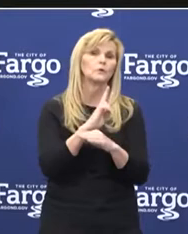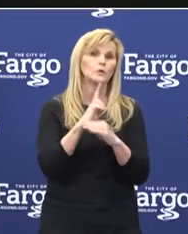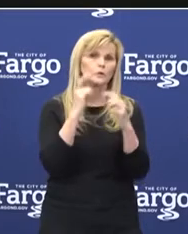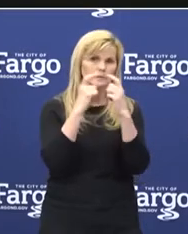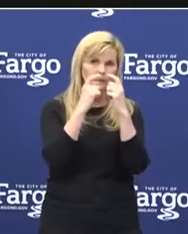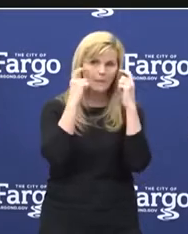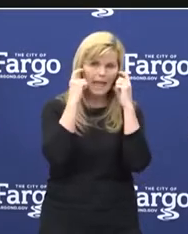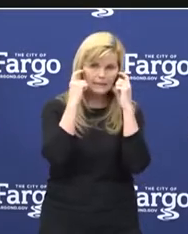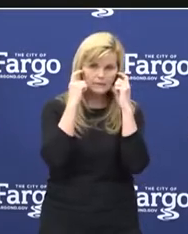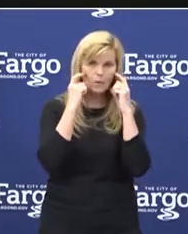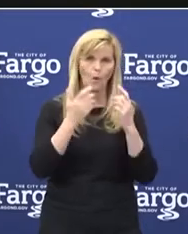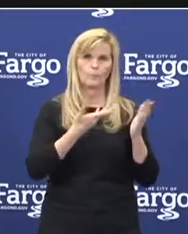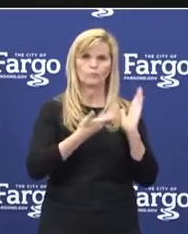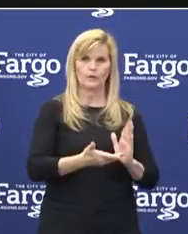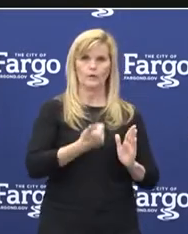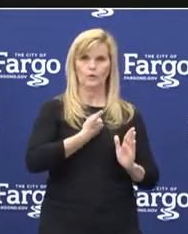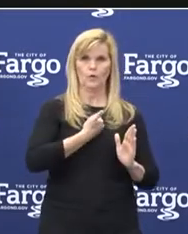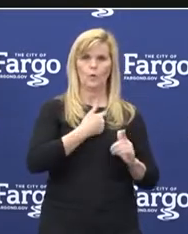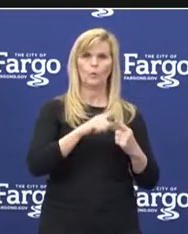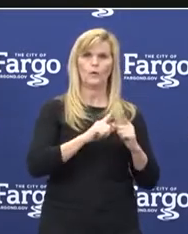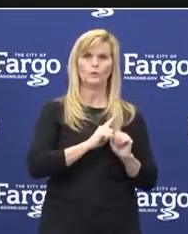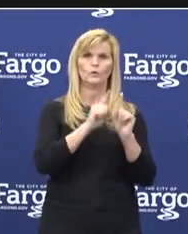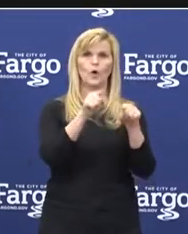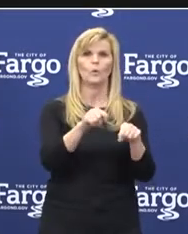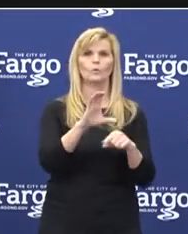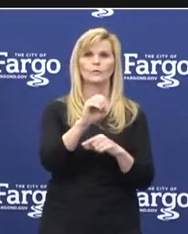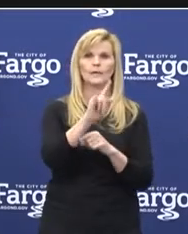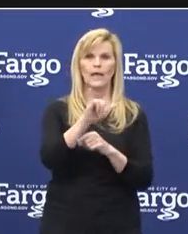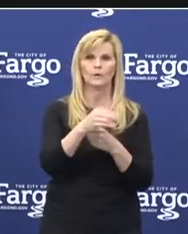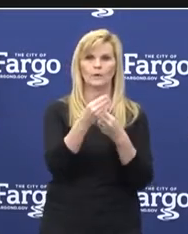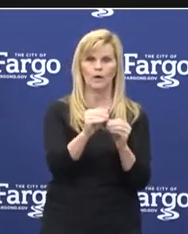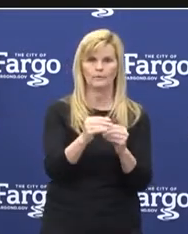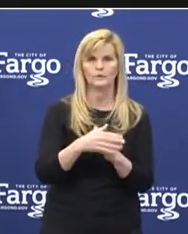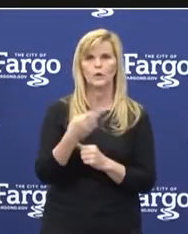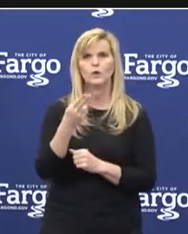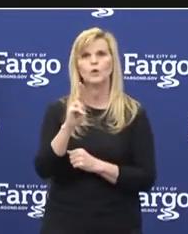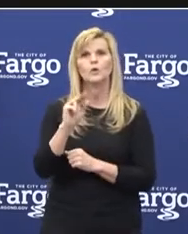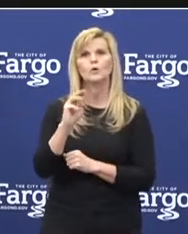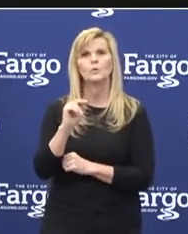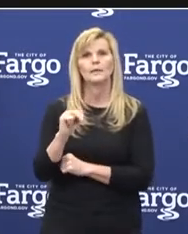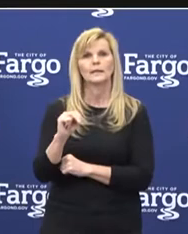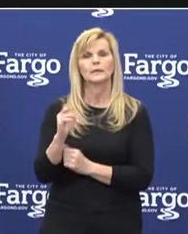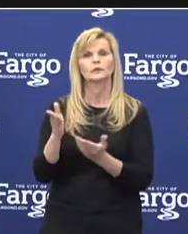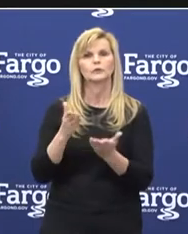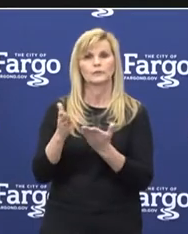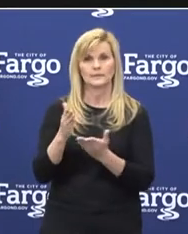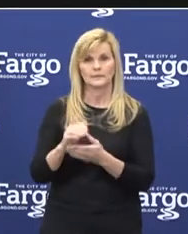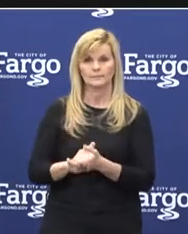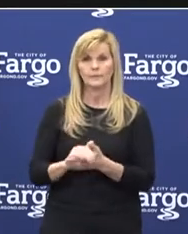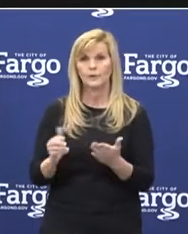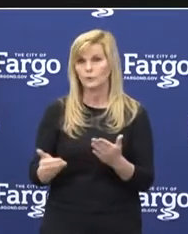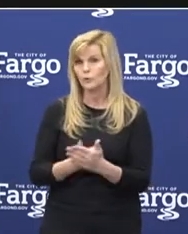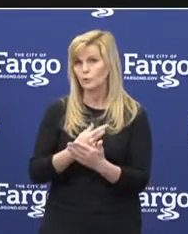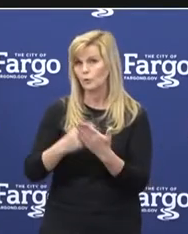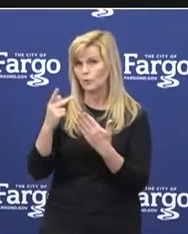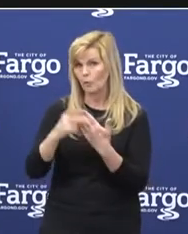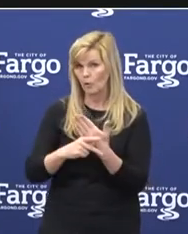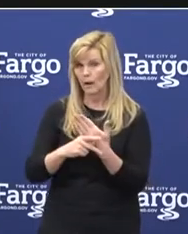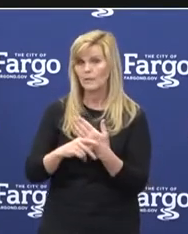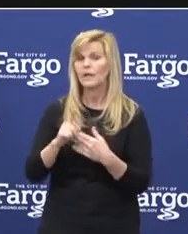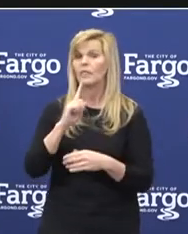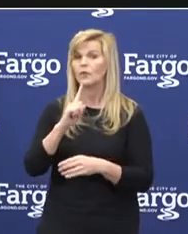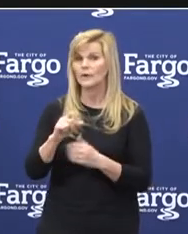or one of your own when visiting county offices. Human services. New programs. There's assistance